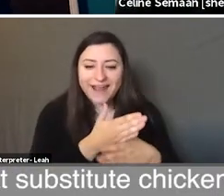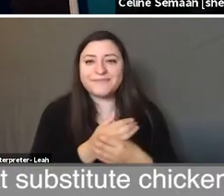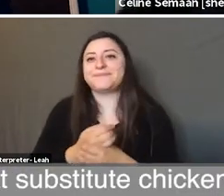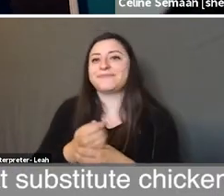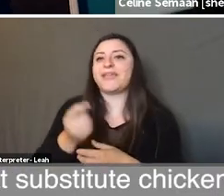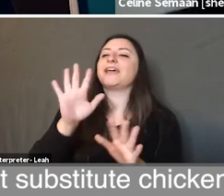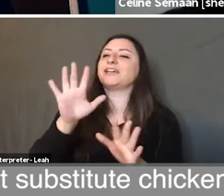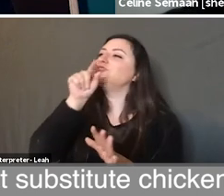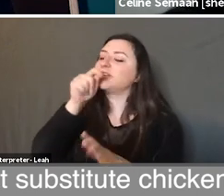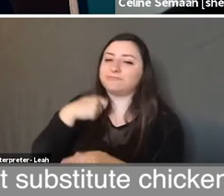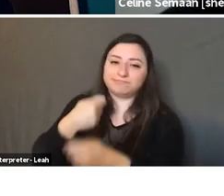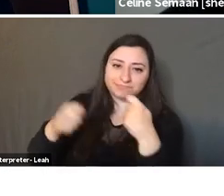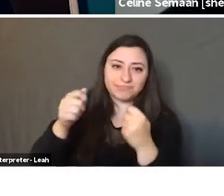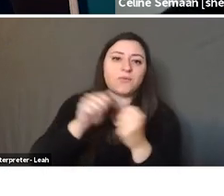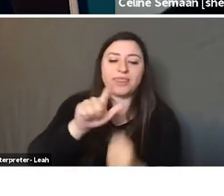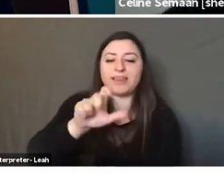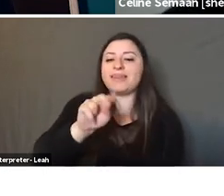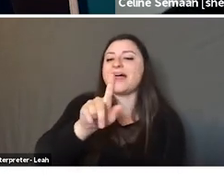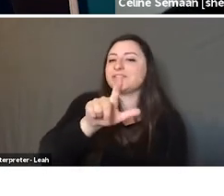chicken with lentils because I don't eat.